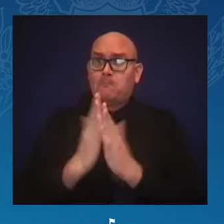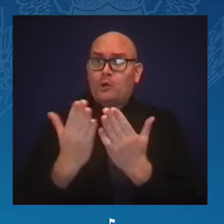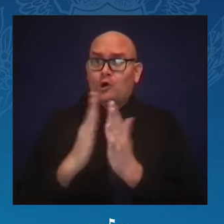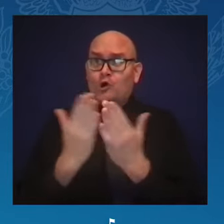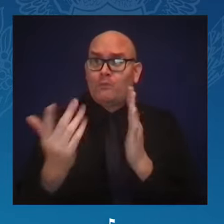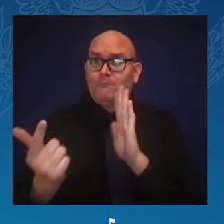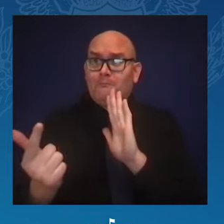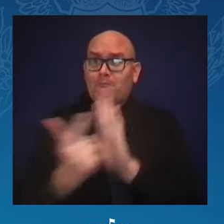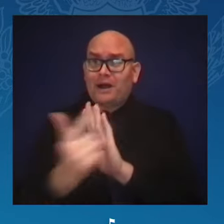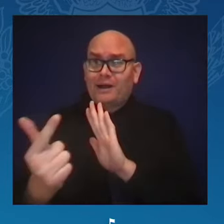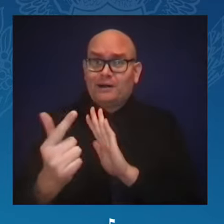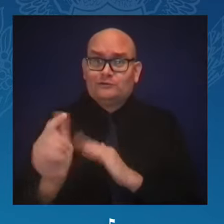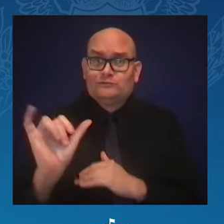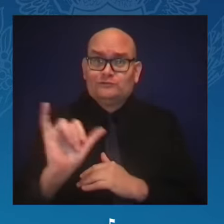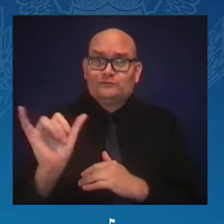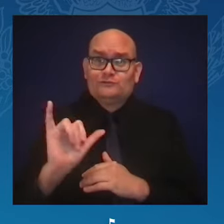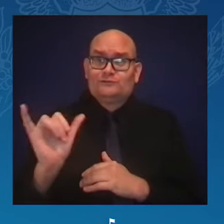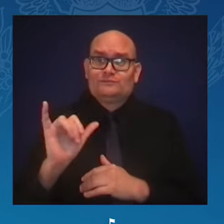let us fight.